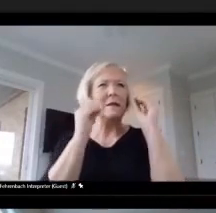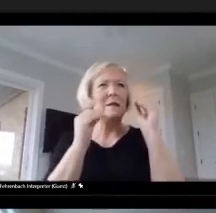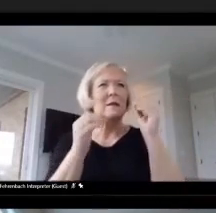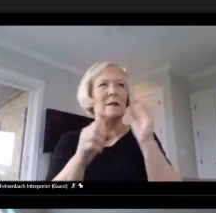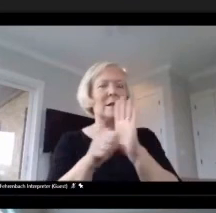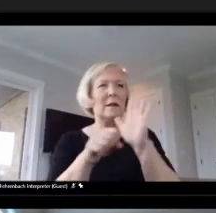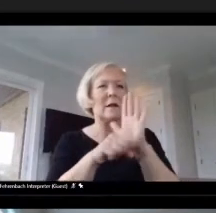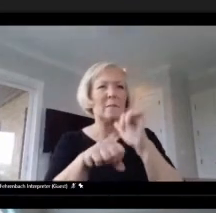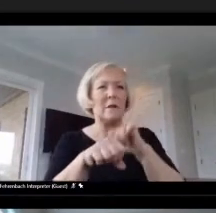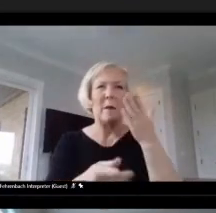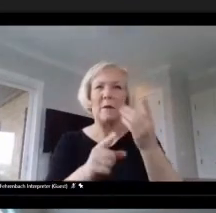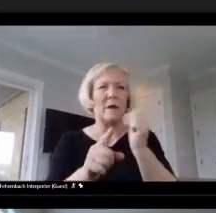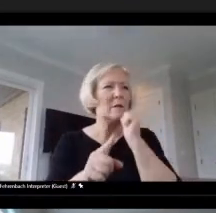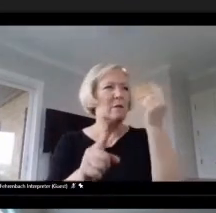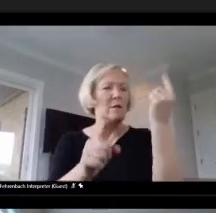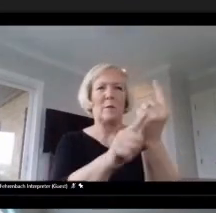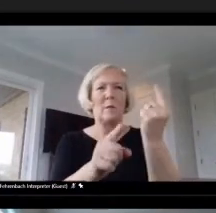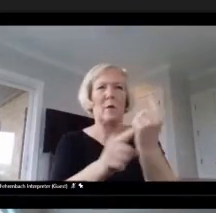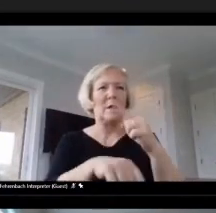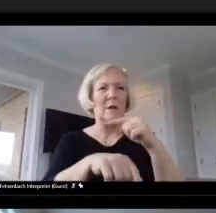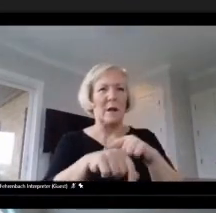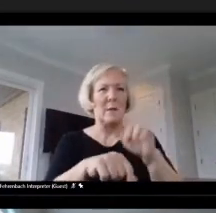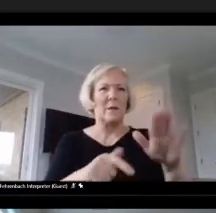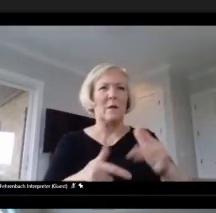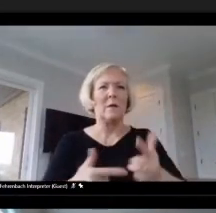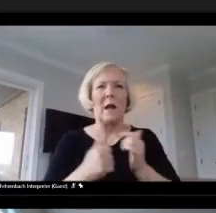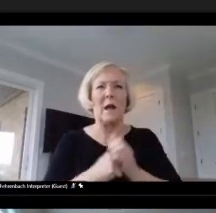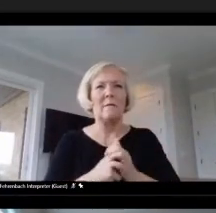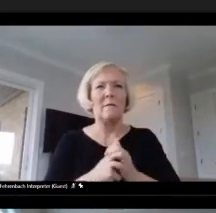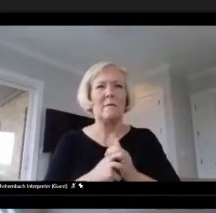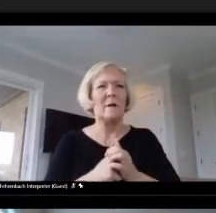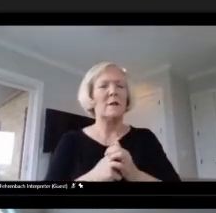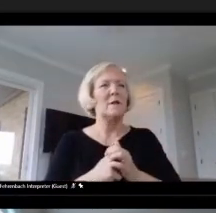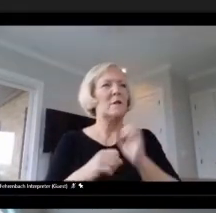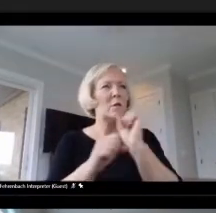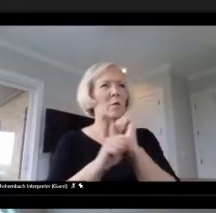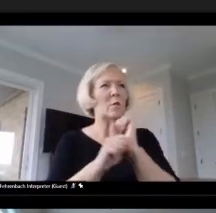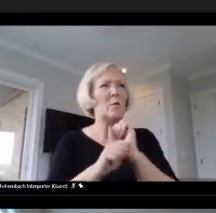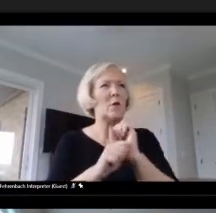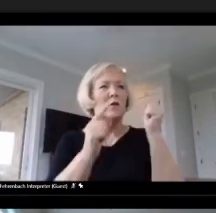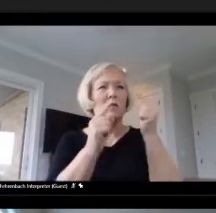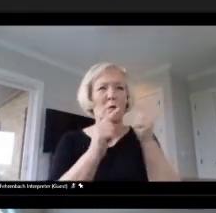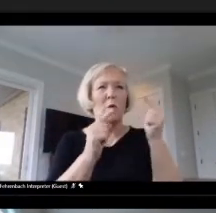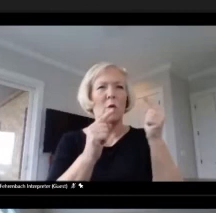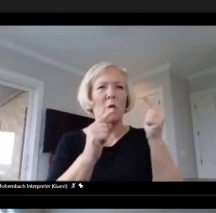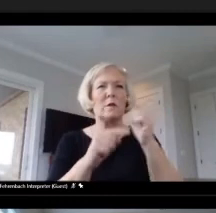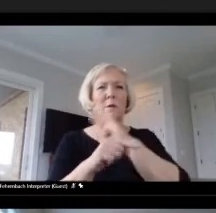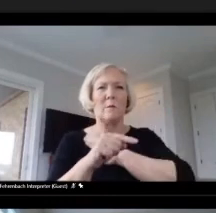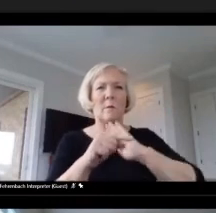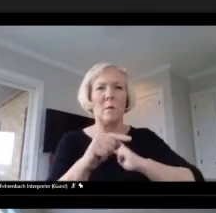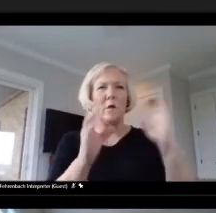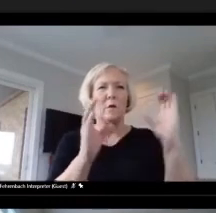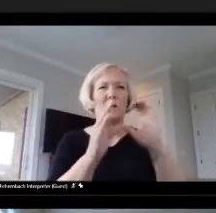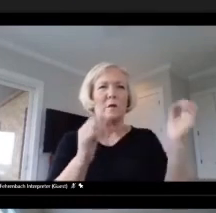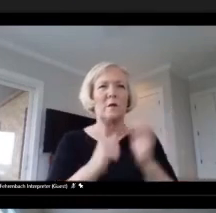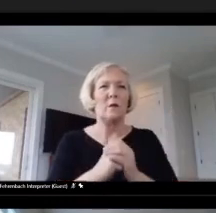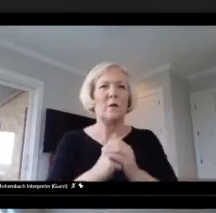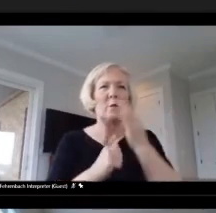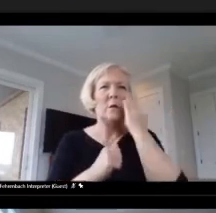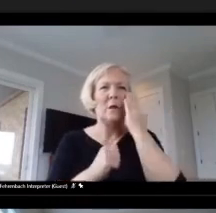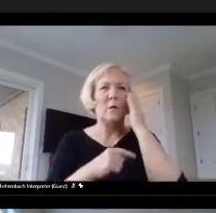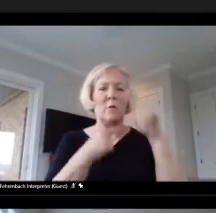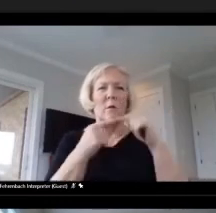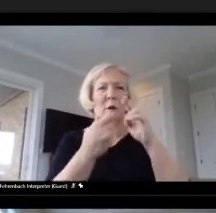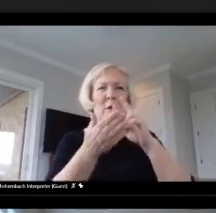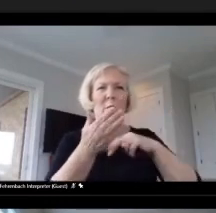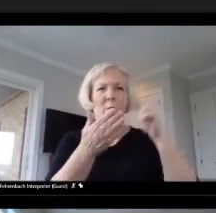their life to decide to pursue board certification. We all know that when we read those standards the first time and we